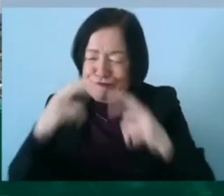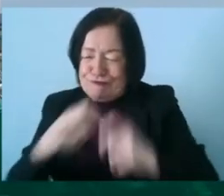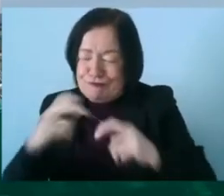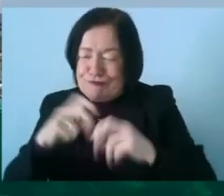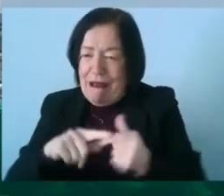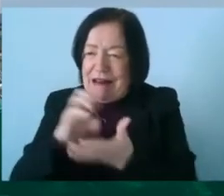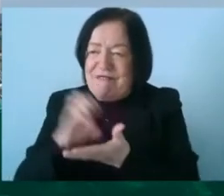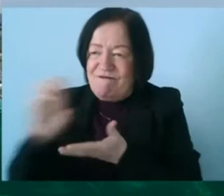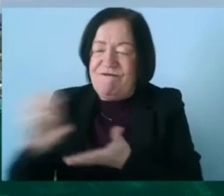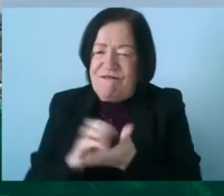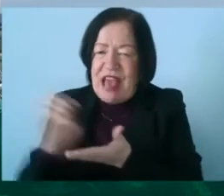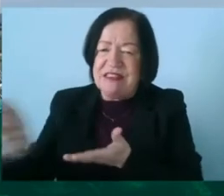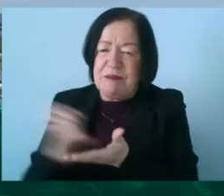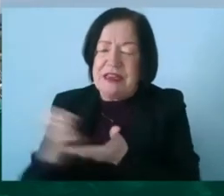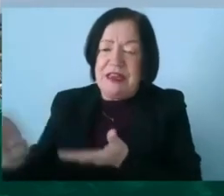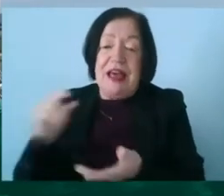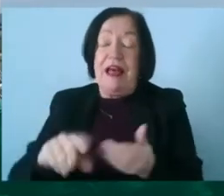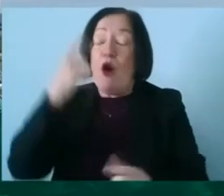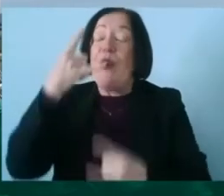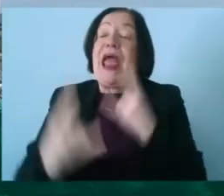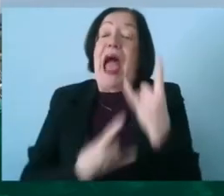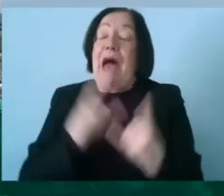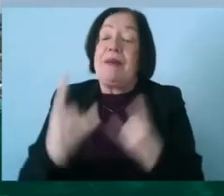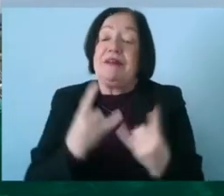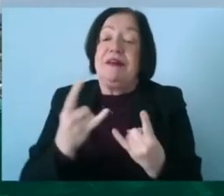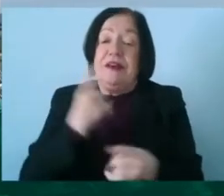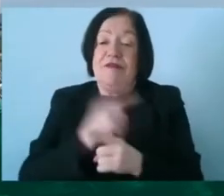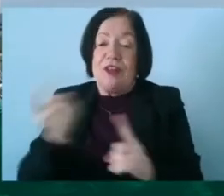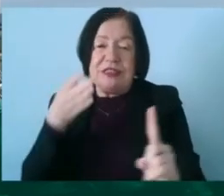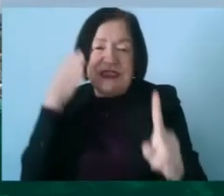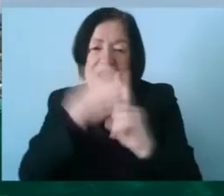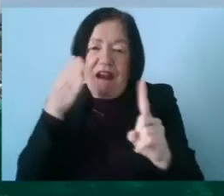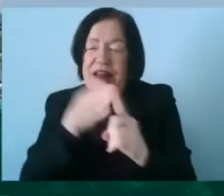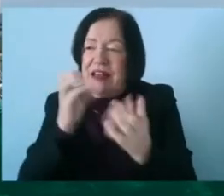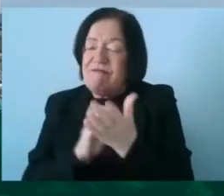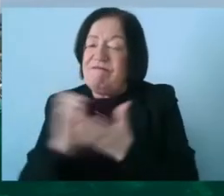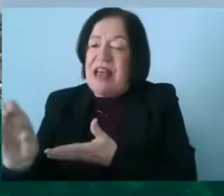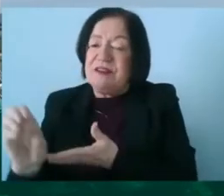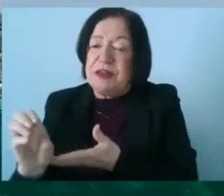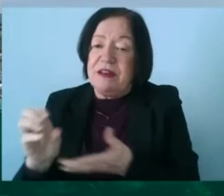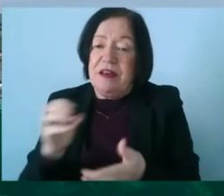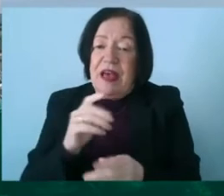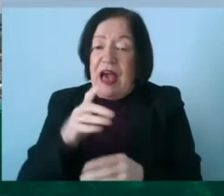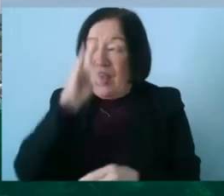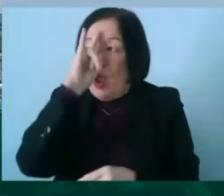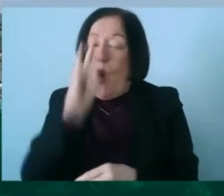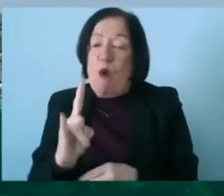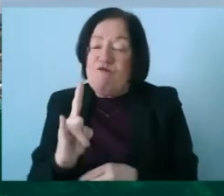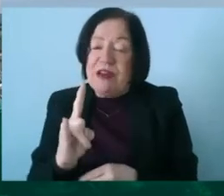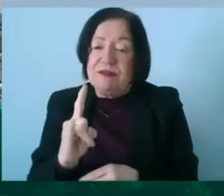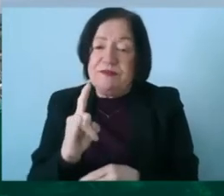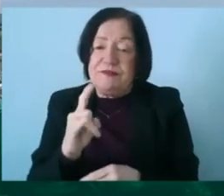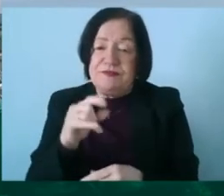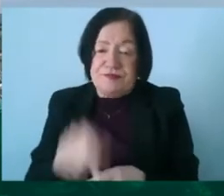um and that can only happen as i say if there's a target investment in the game and and hopefully then kids